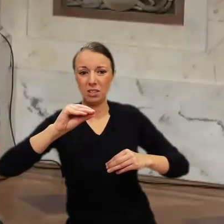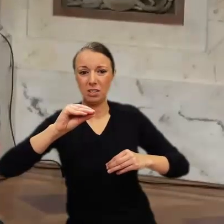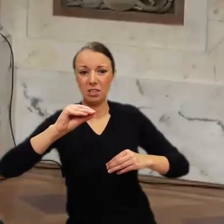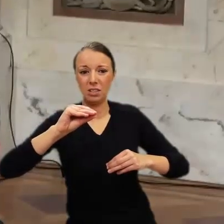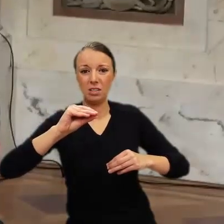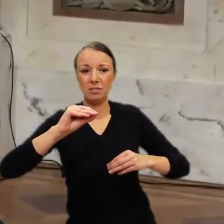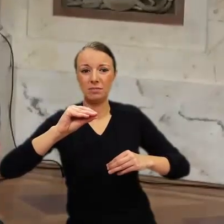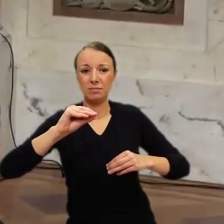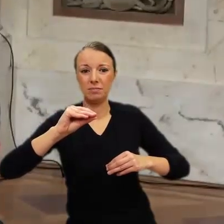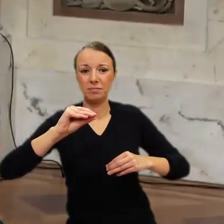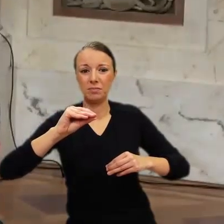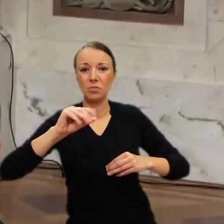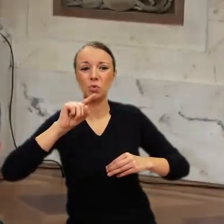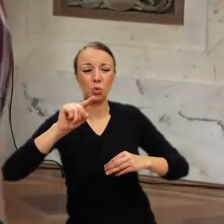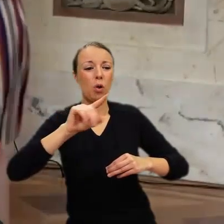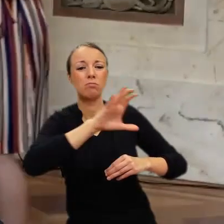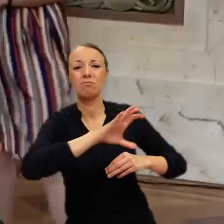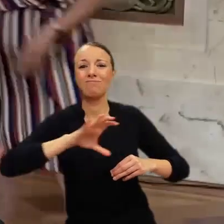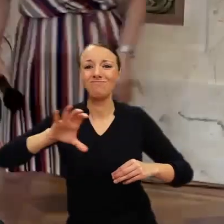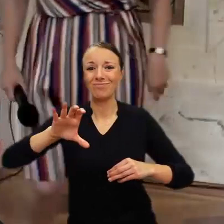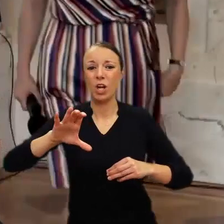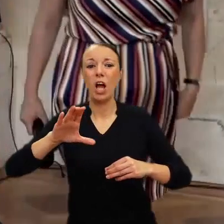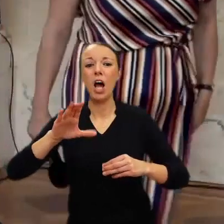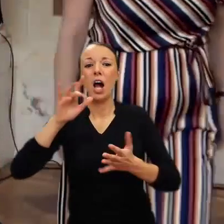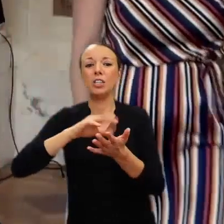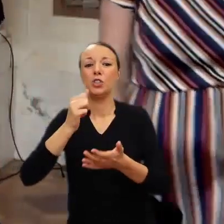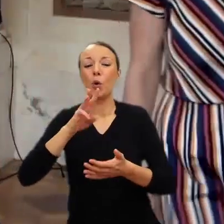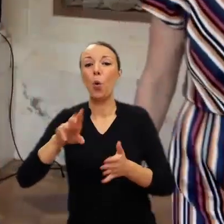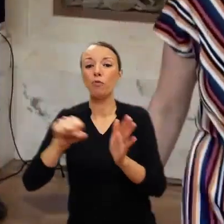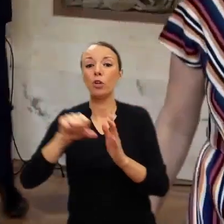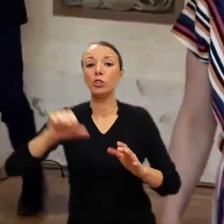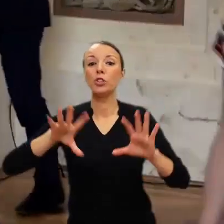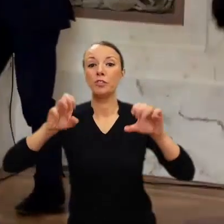he's the he he